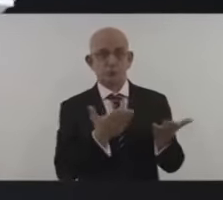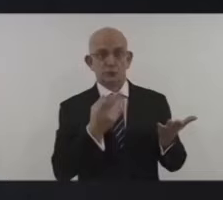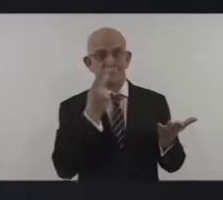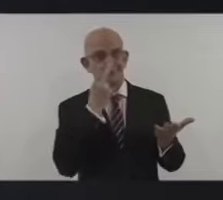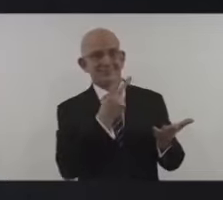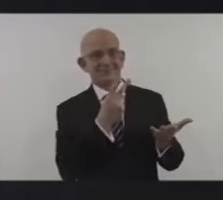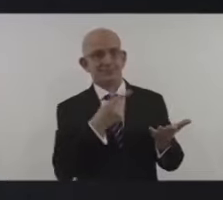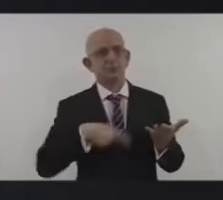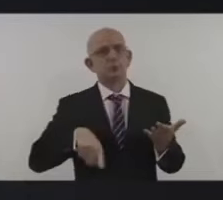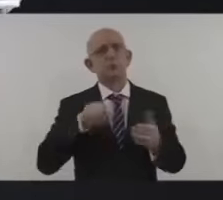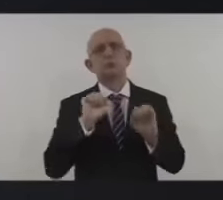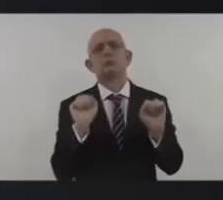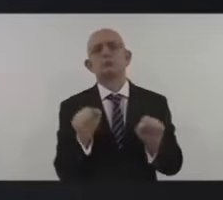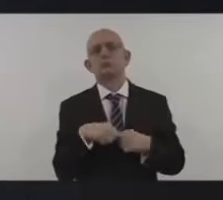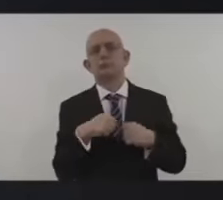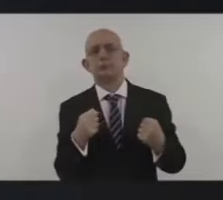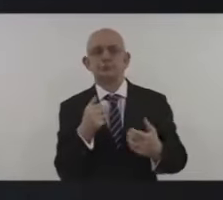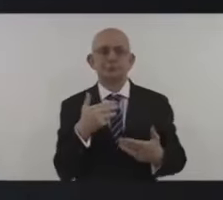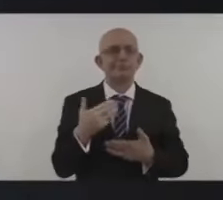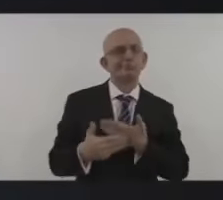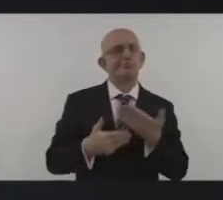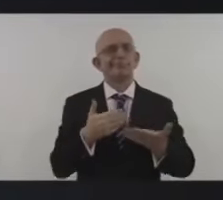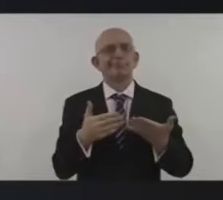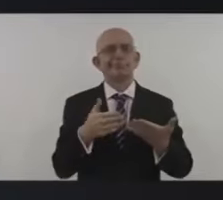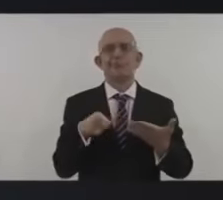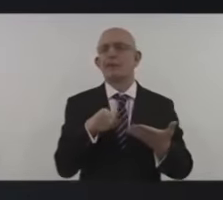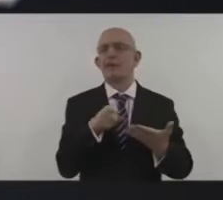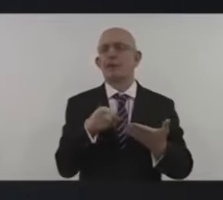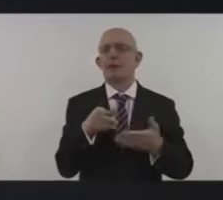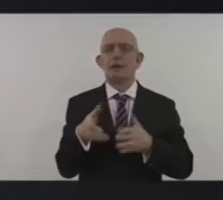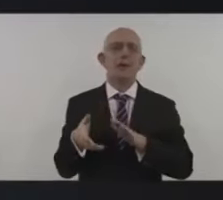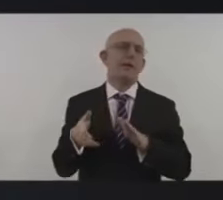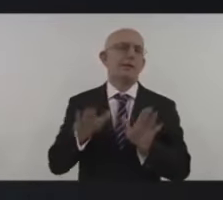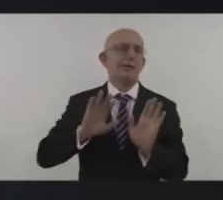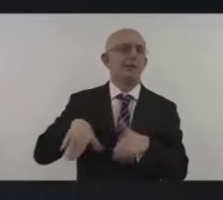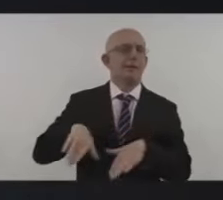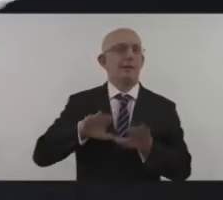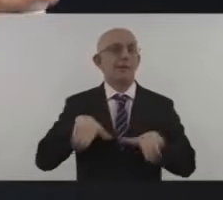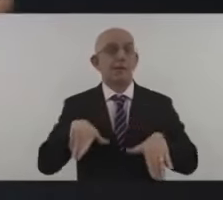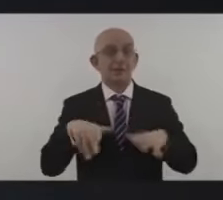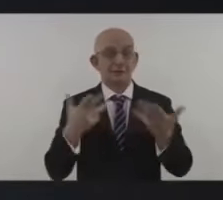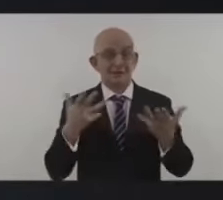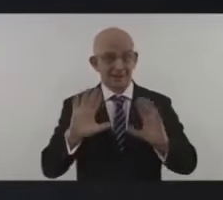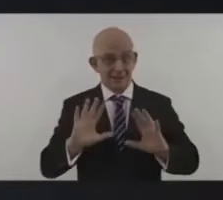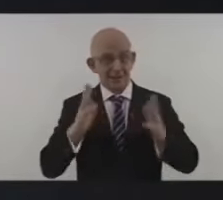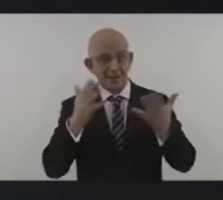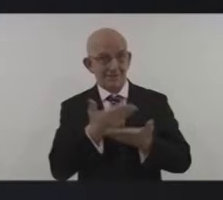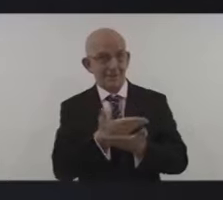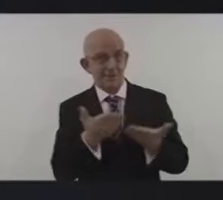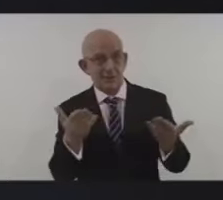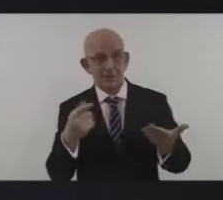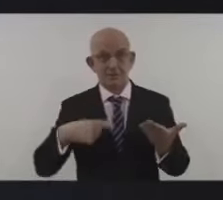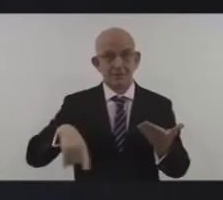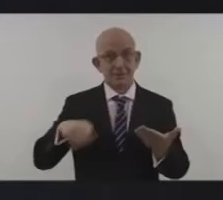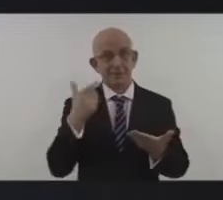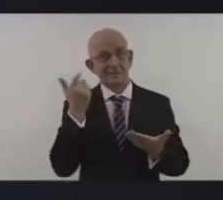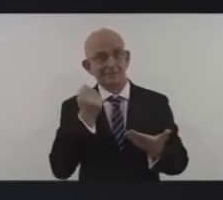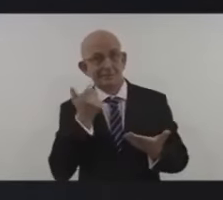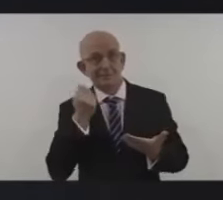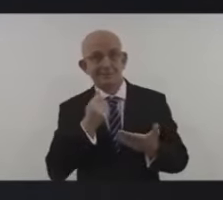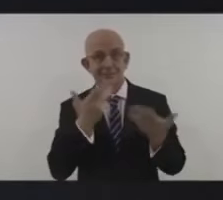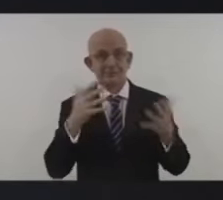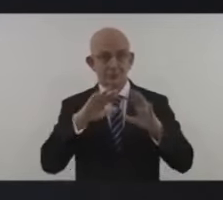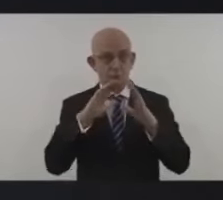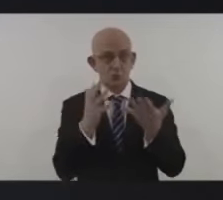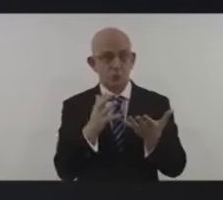so let's make this real do you want your grocery and energy bills to go up even